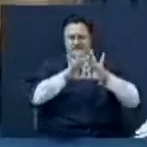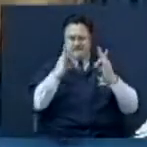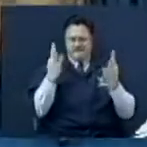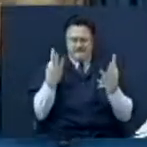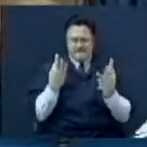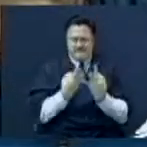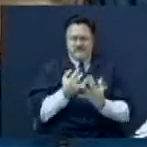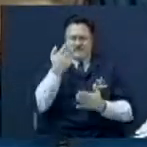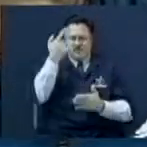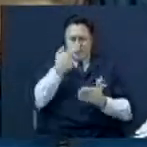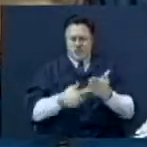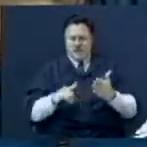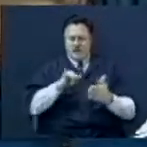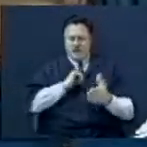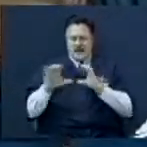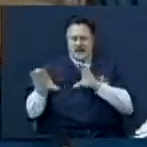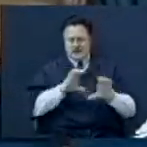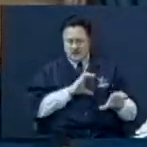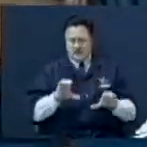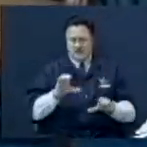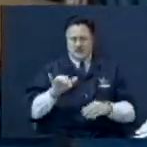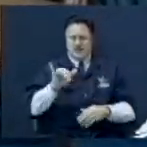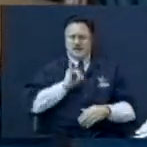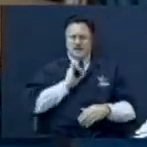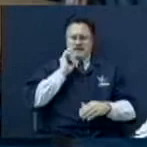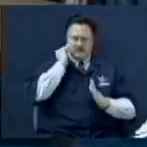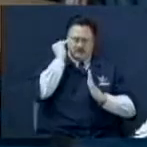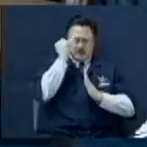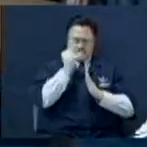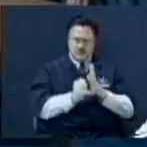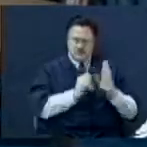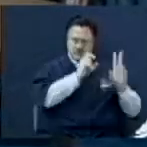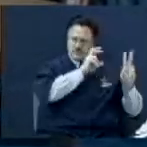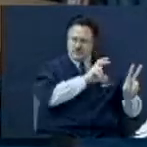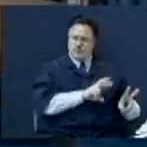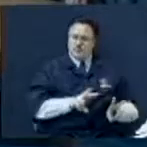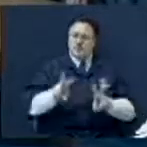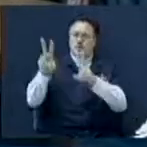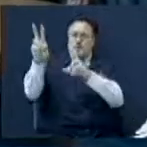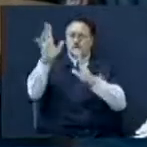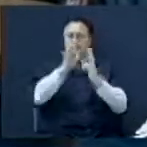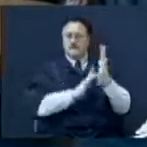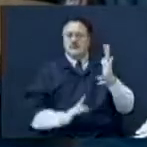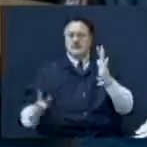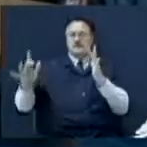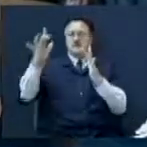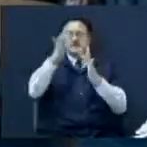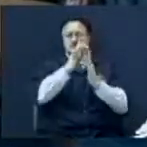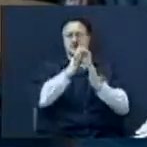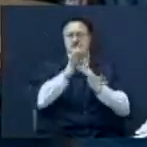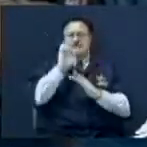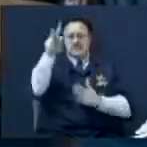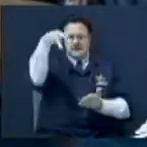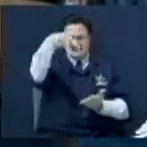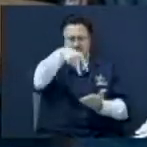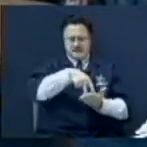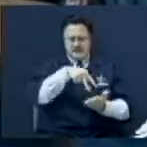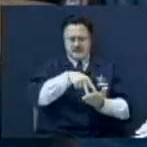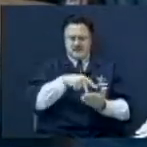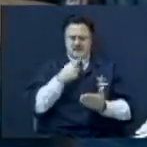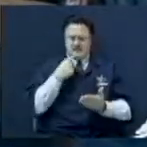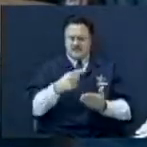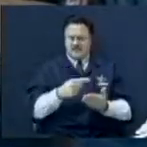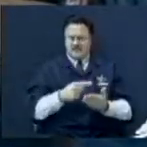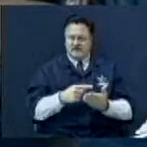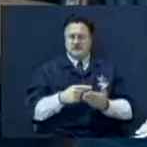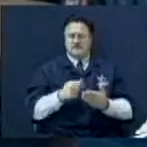I just look up to Jesus, the author and the finisher of our faith. He's up there standing, saying, oh, I